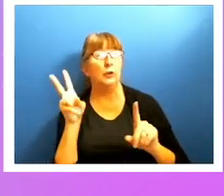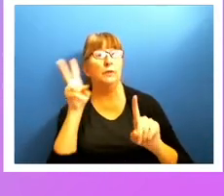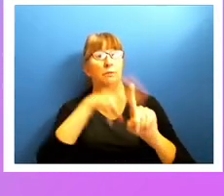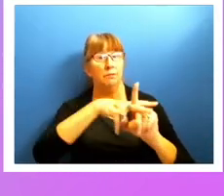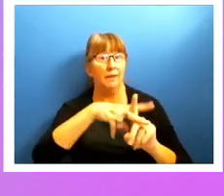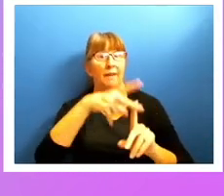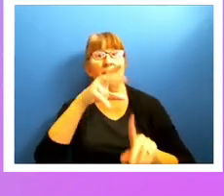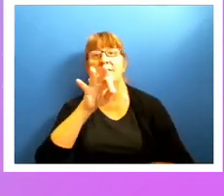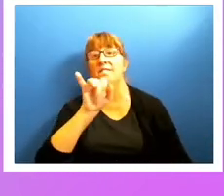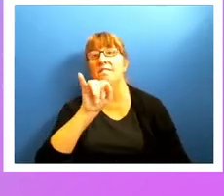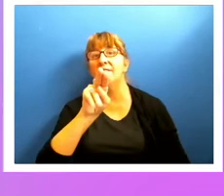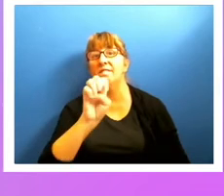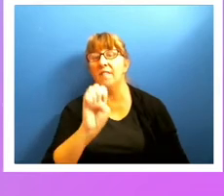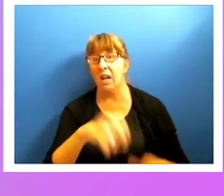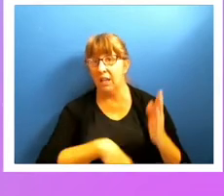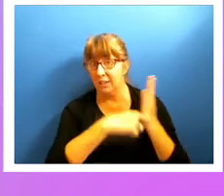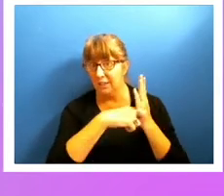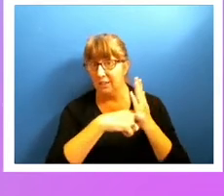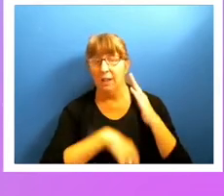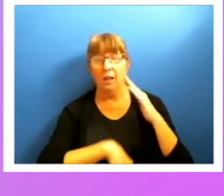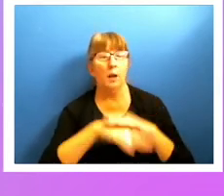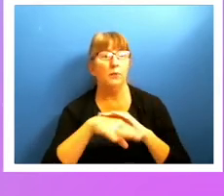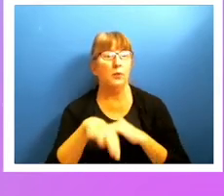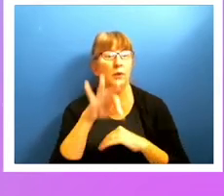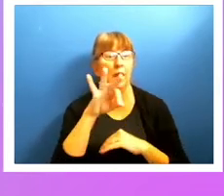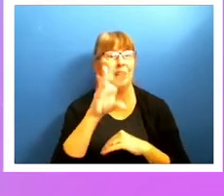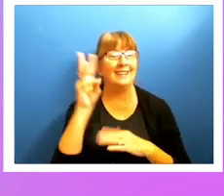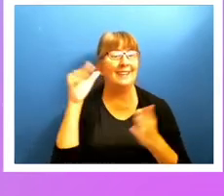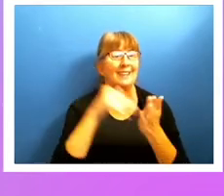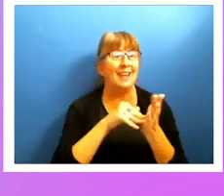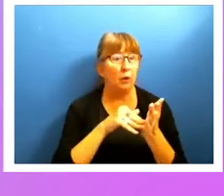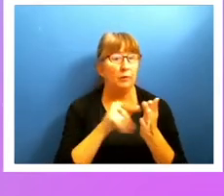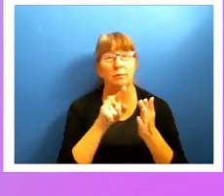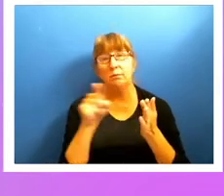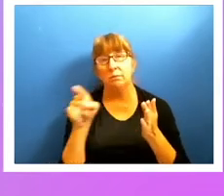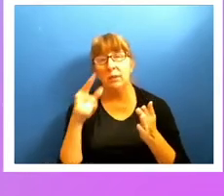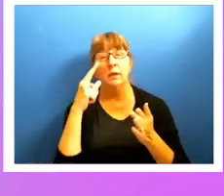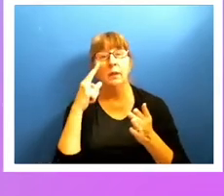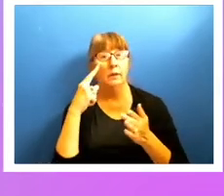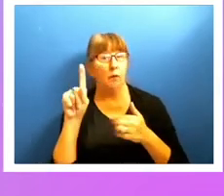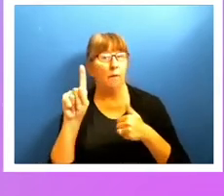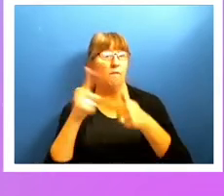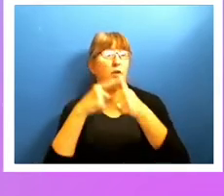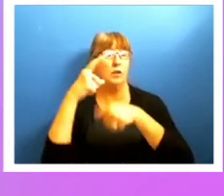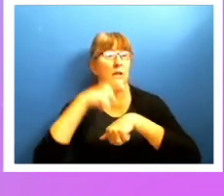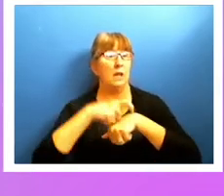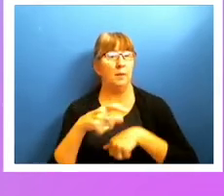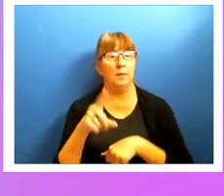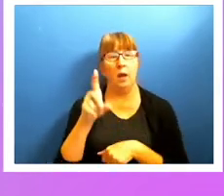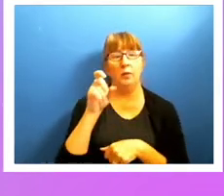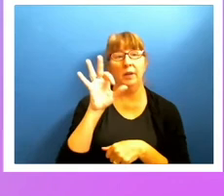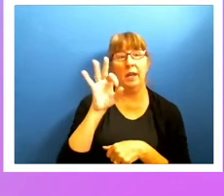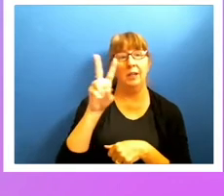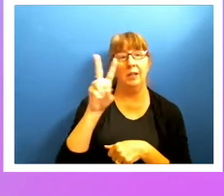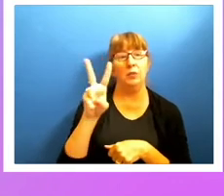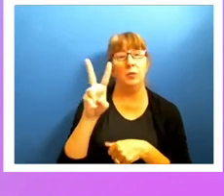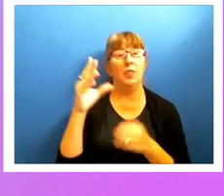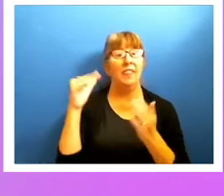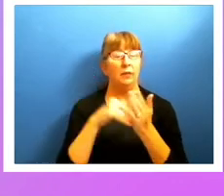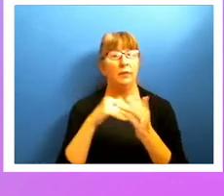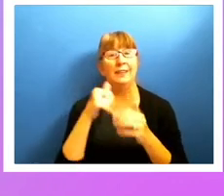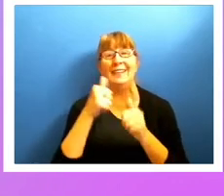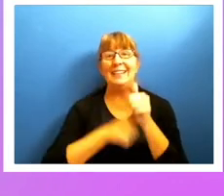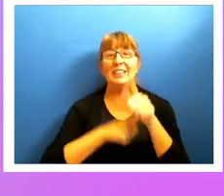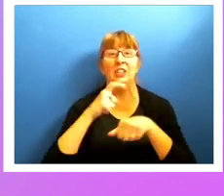$96,000 and change for first action and $192,000 for subsequent actions, as well as requiring your website to become accessible